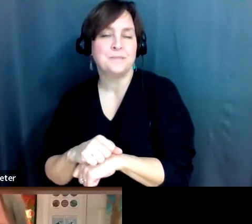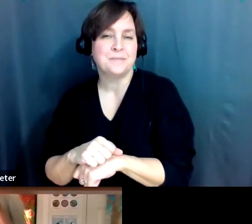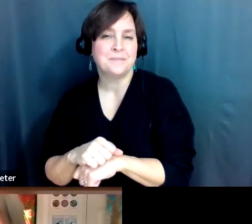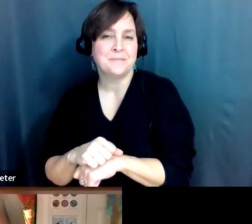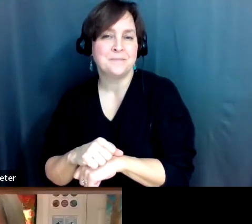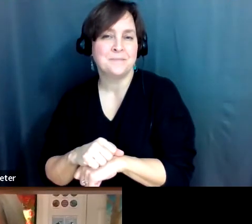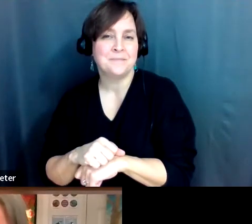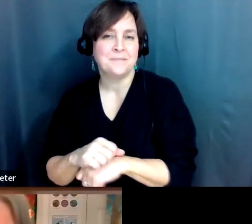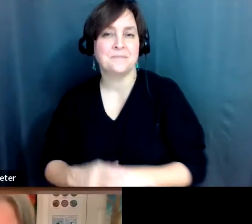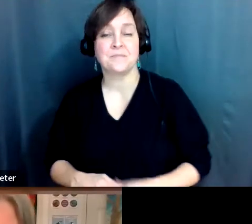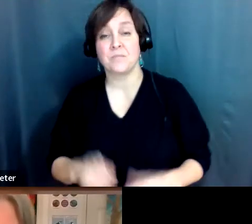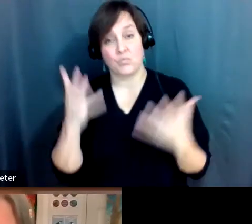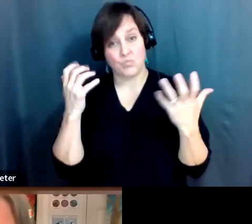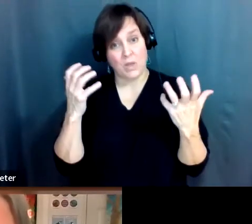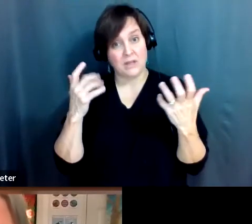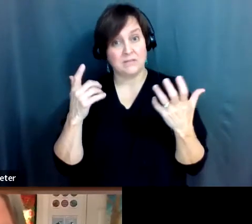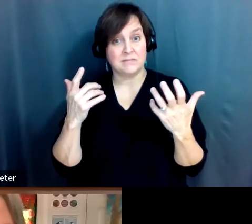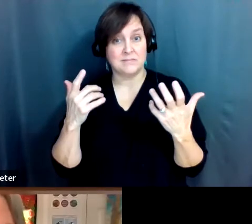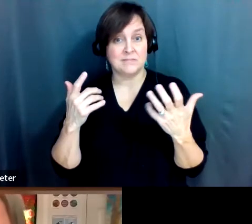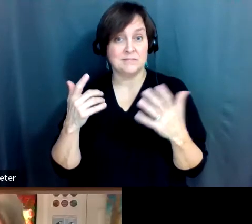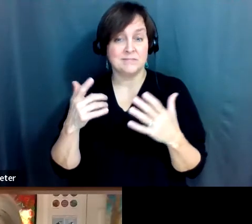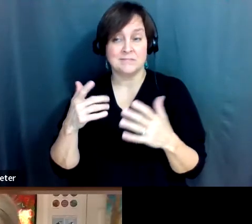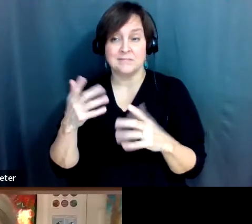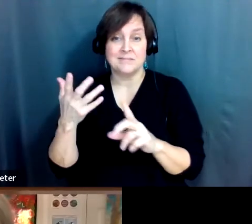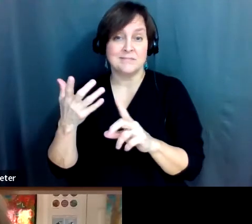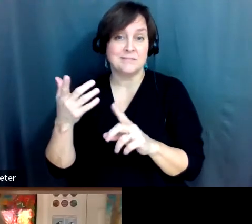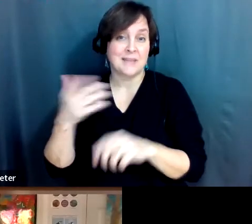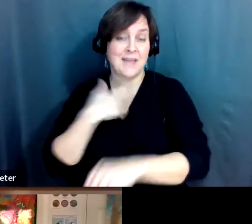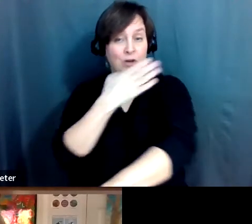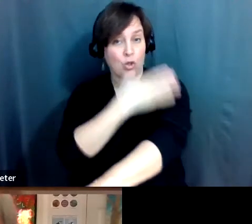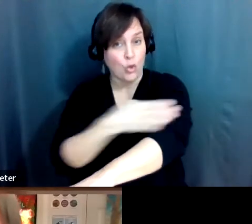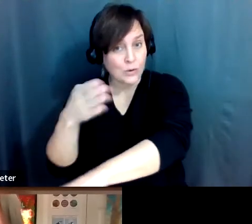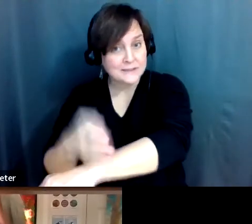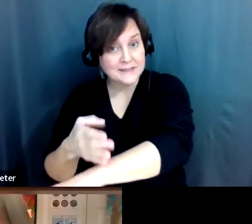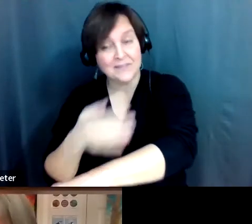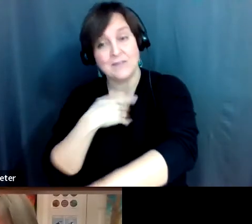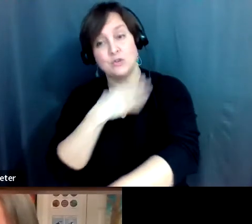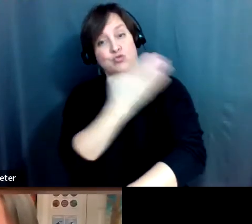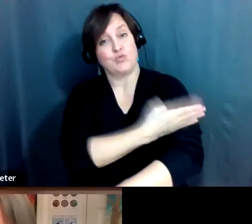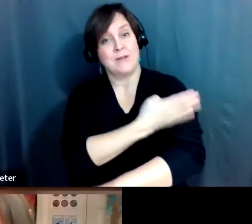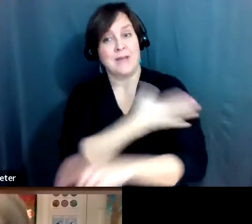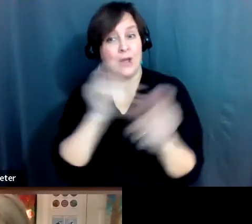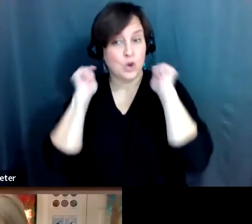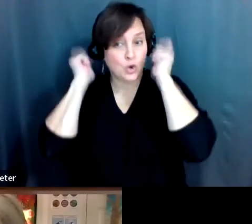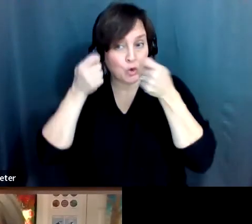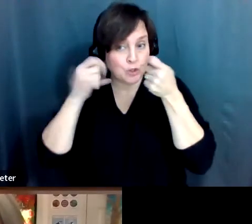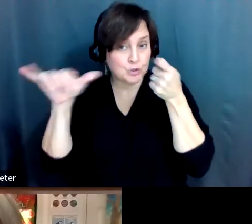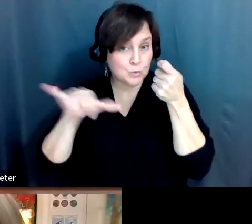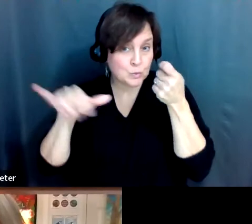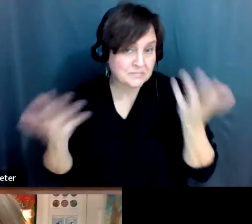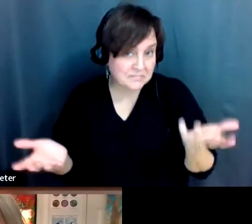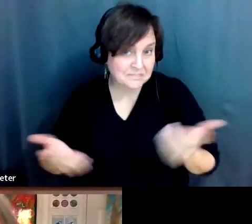in the chat if you would like to get hold of a t-shirt. There's long sleeve t-shirts and short sleeve t-shirts and hoodies as well. So